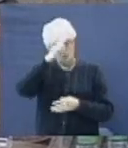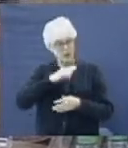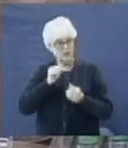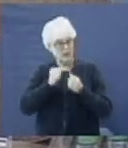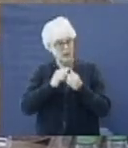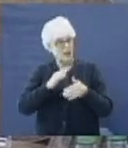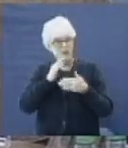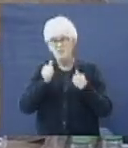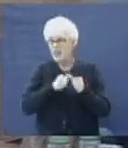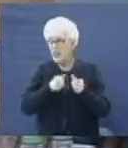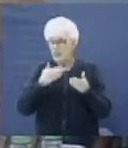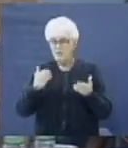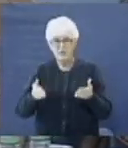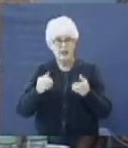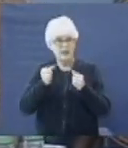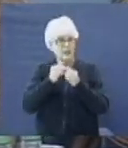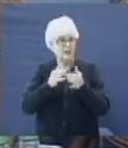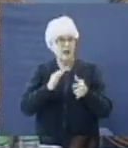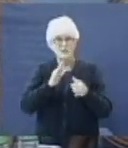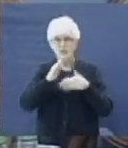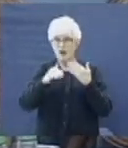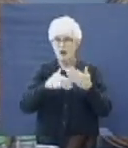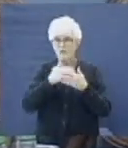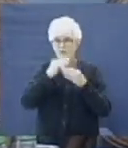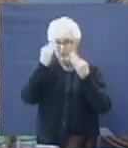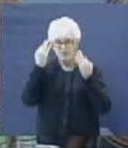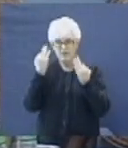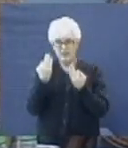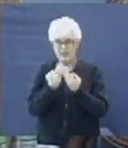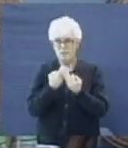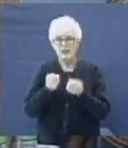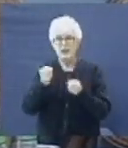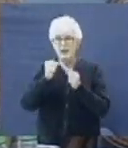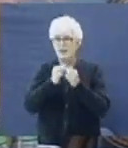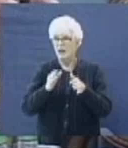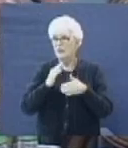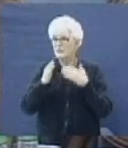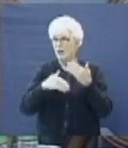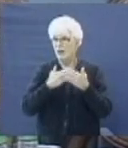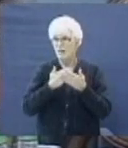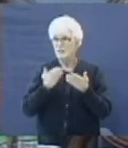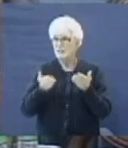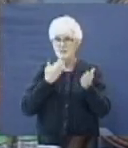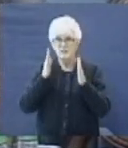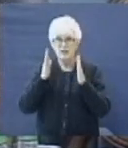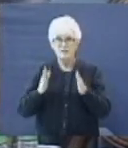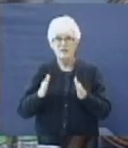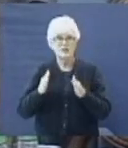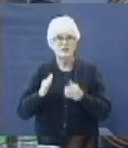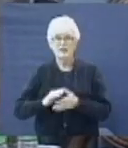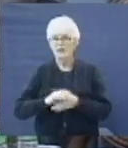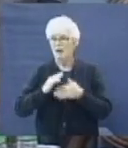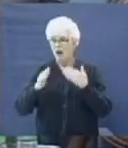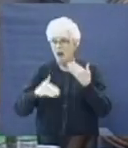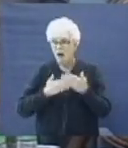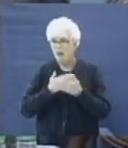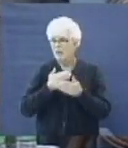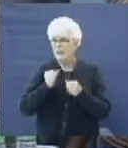lost his substance. We see a man that had just lost his servants. We see a man that had just lost his sons.